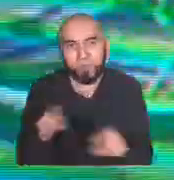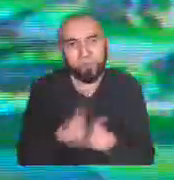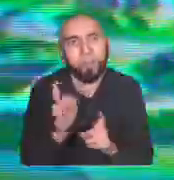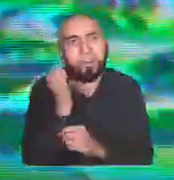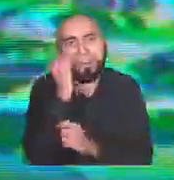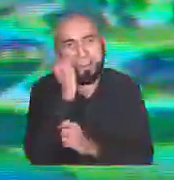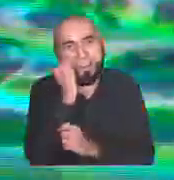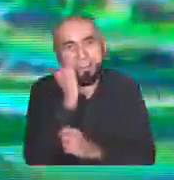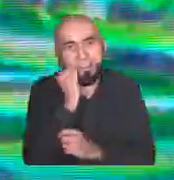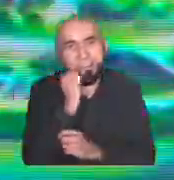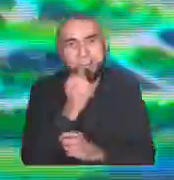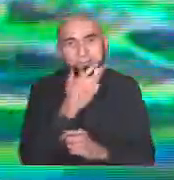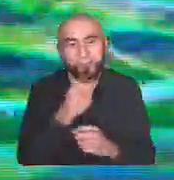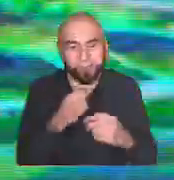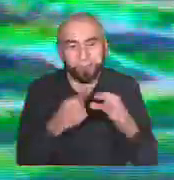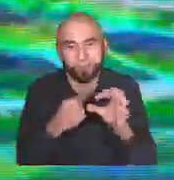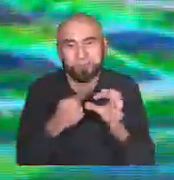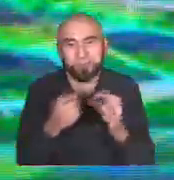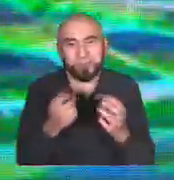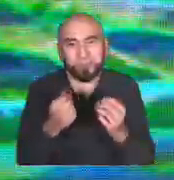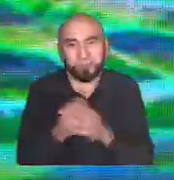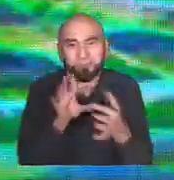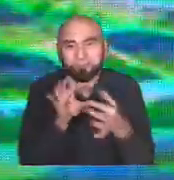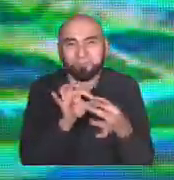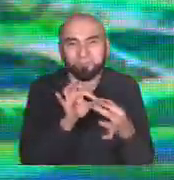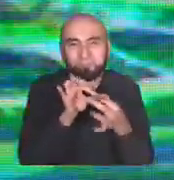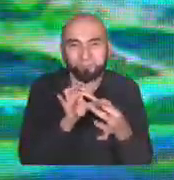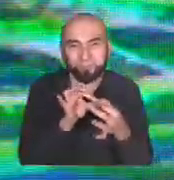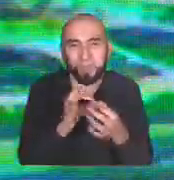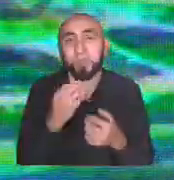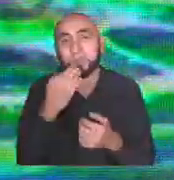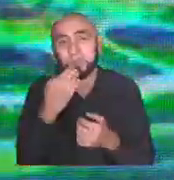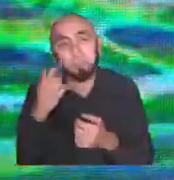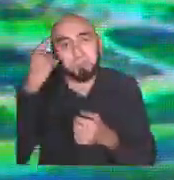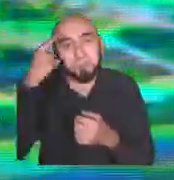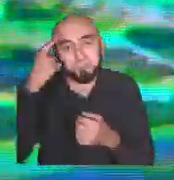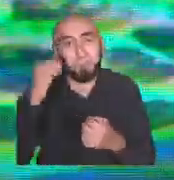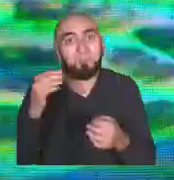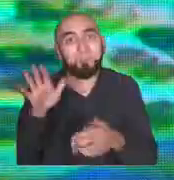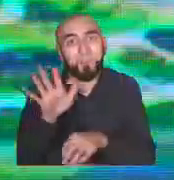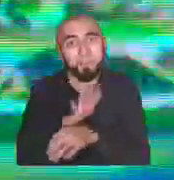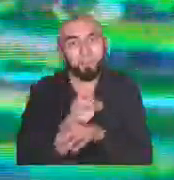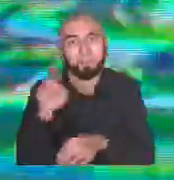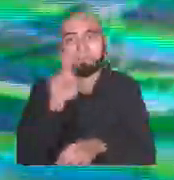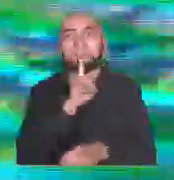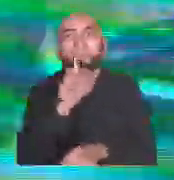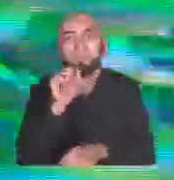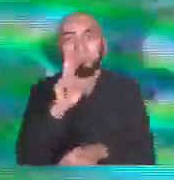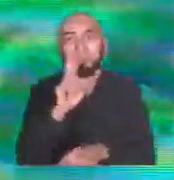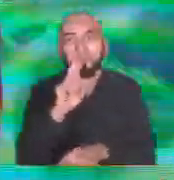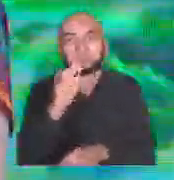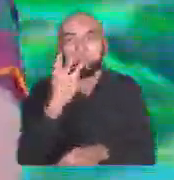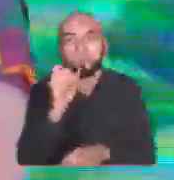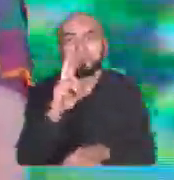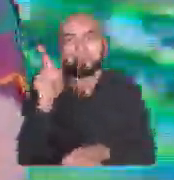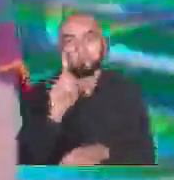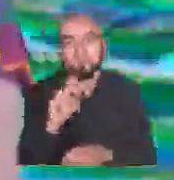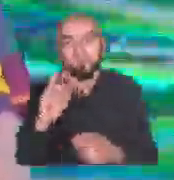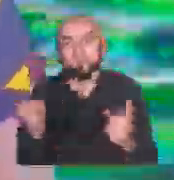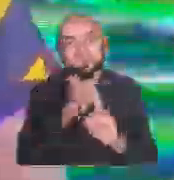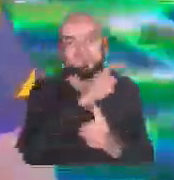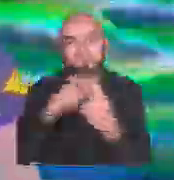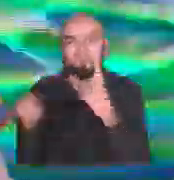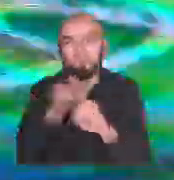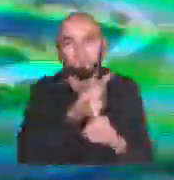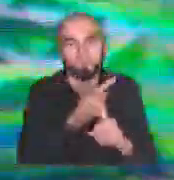bonded to it. And also if we think about Star Wars, C-3PO might know two million languages, but he's annoying in